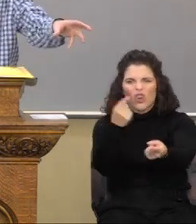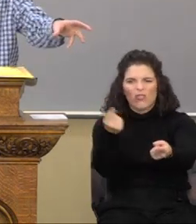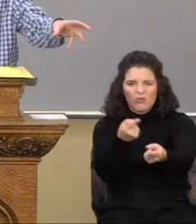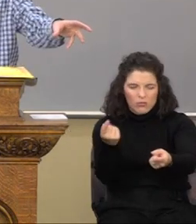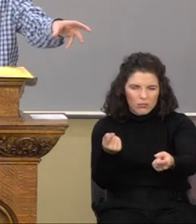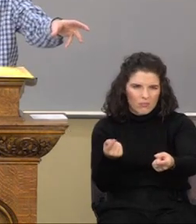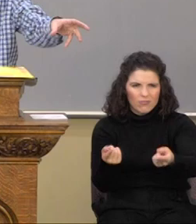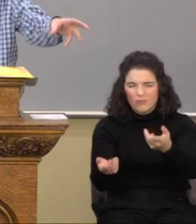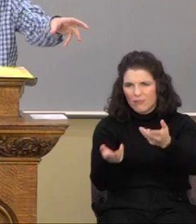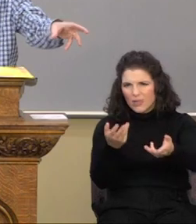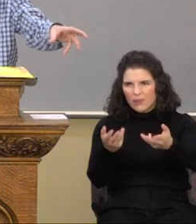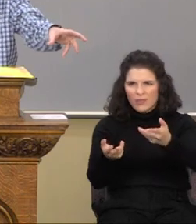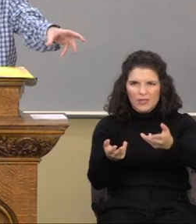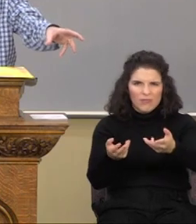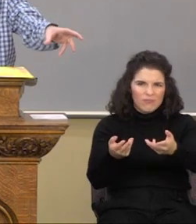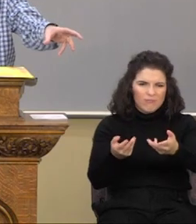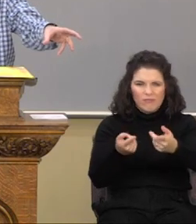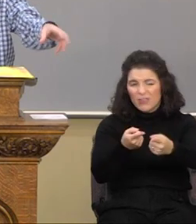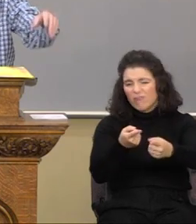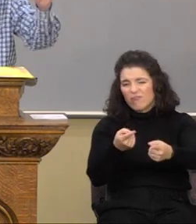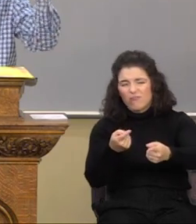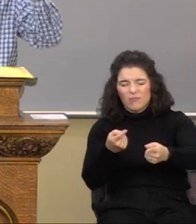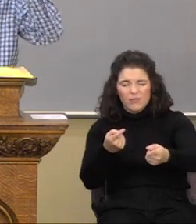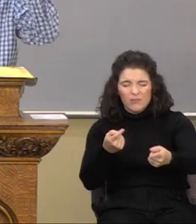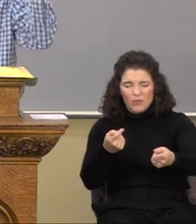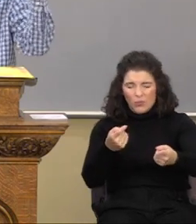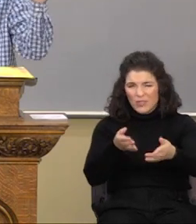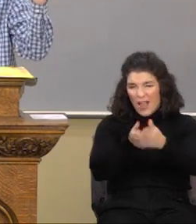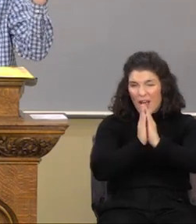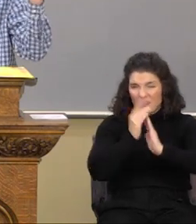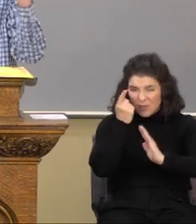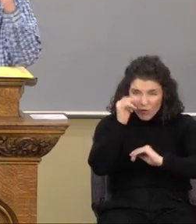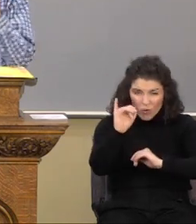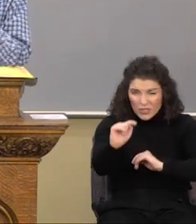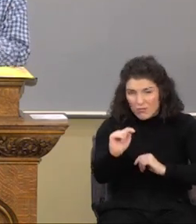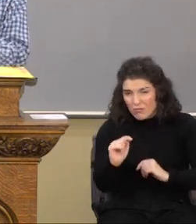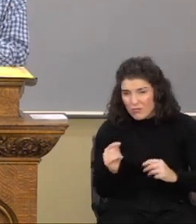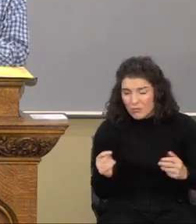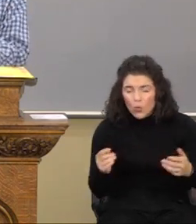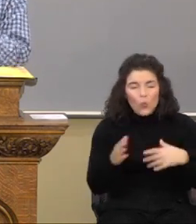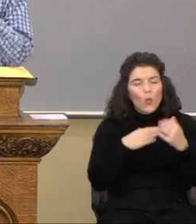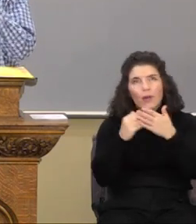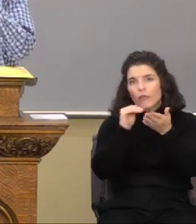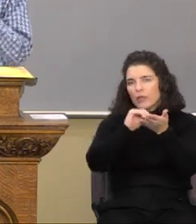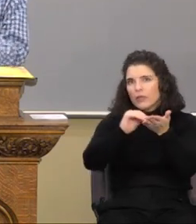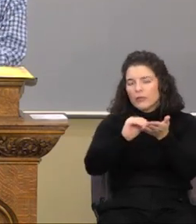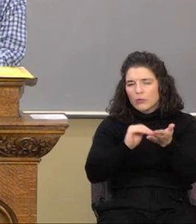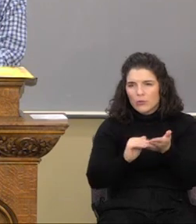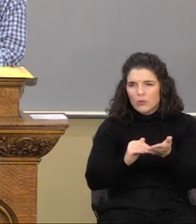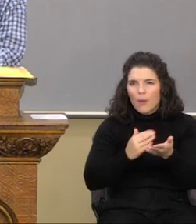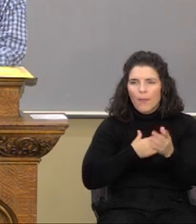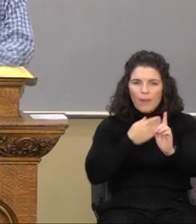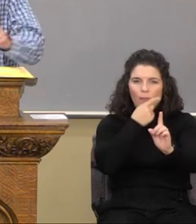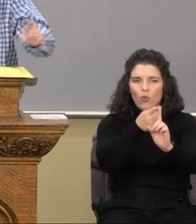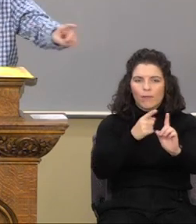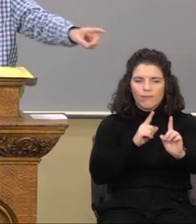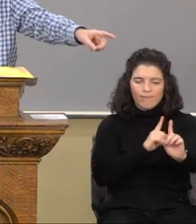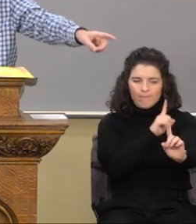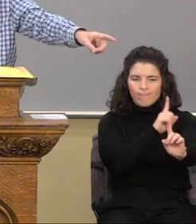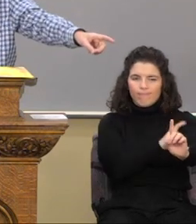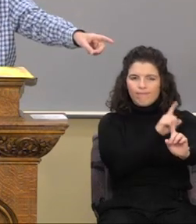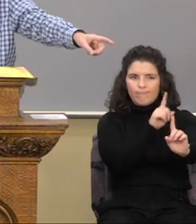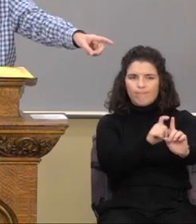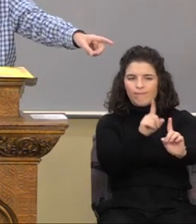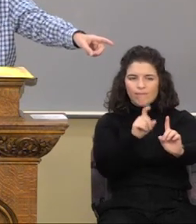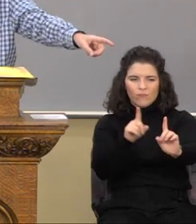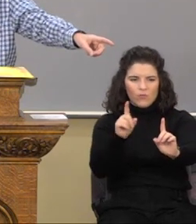ditch, probably had it coming. Probably doesn't, whatever the excuse was. My point is this. This priest did not